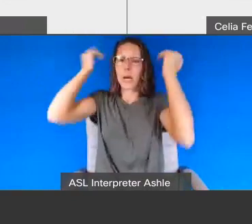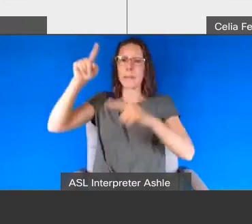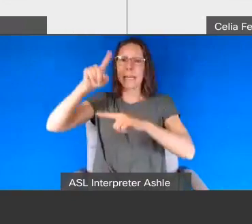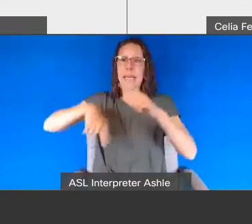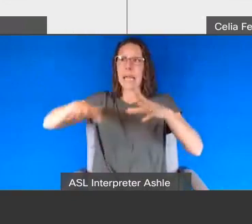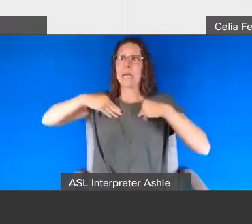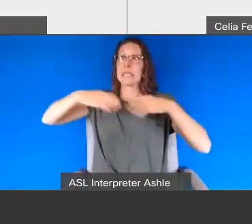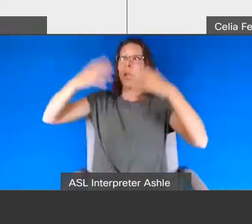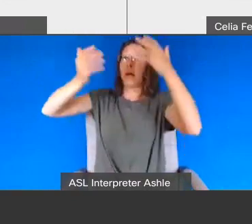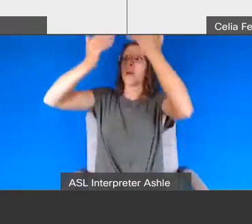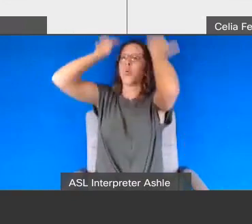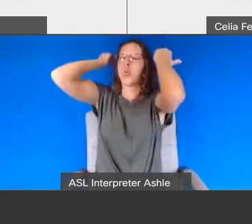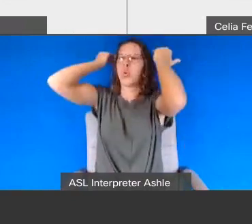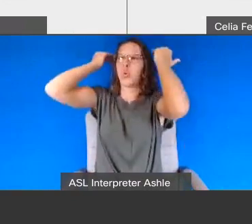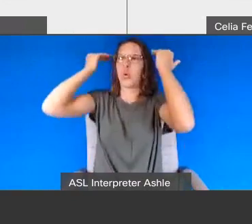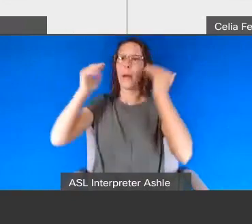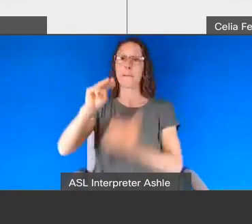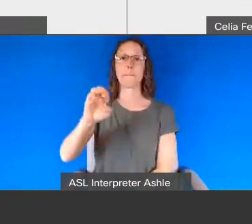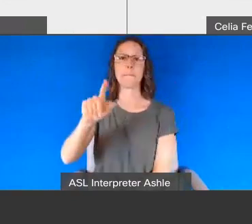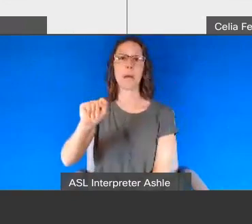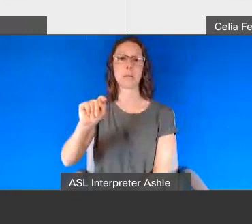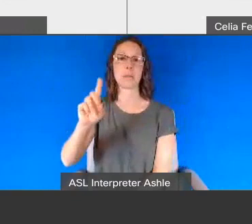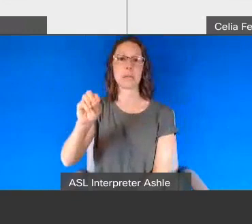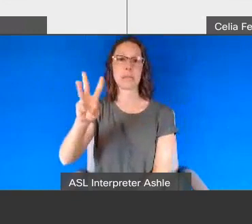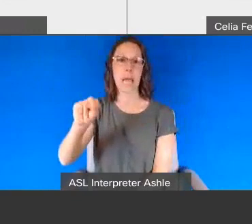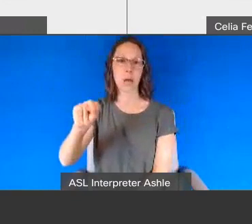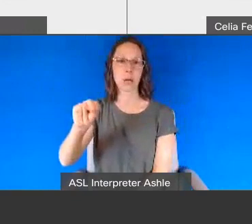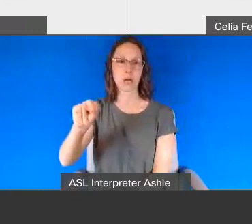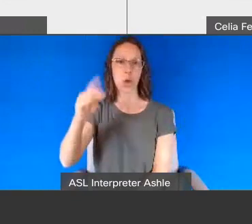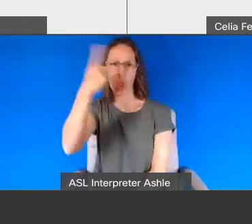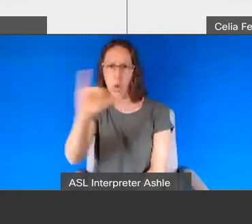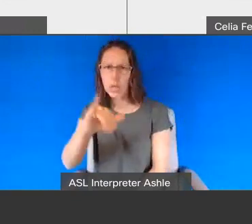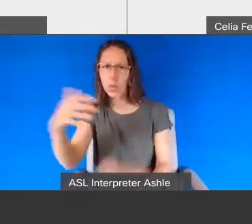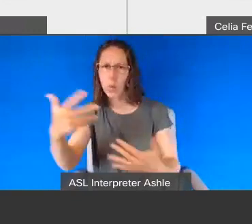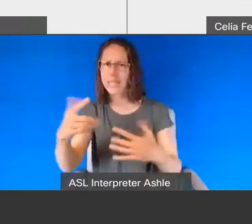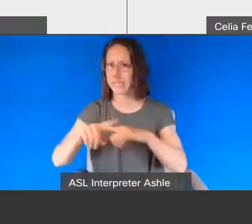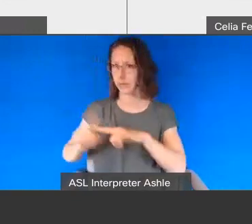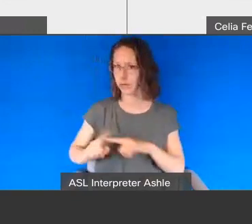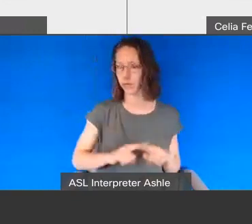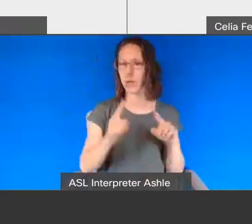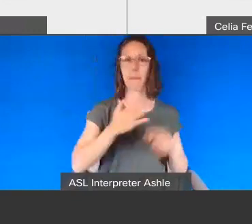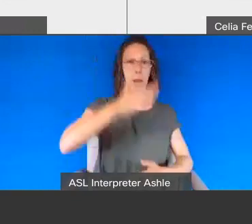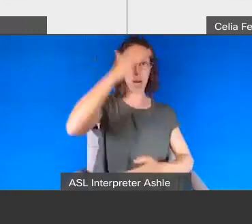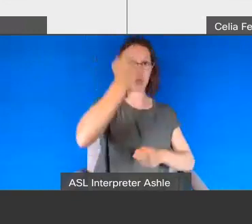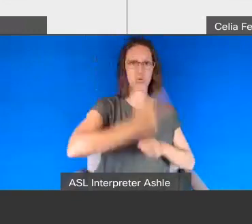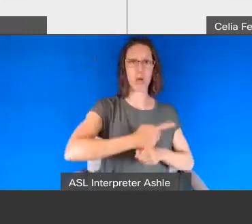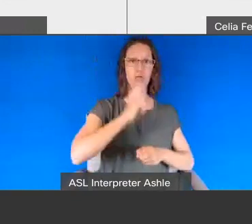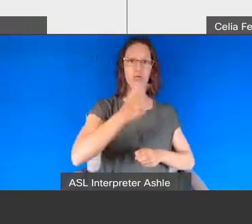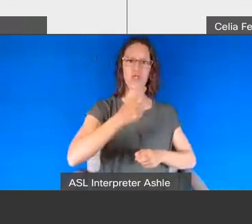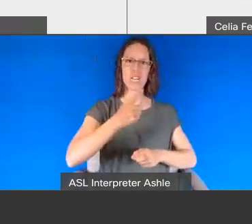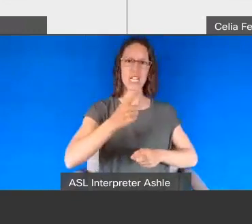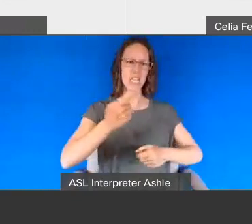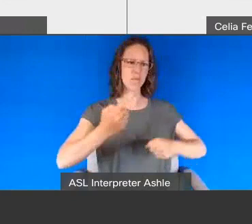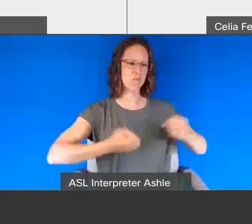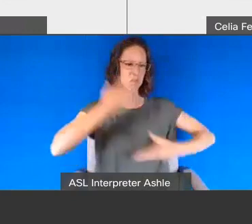a variety of different ways my brother used to uh respond rather violently he uh one time when he was still at the institution